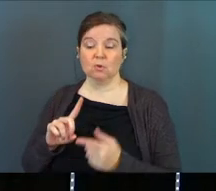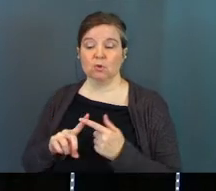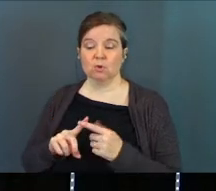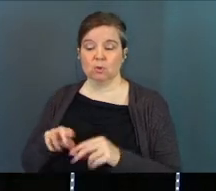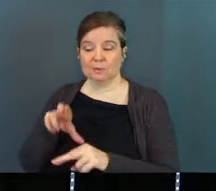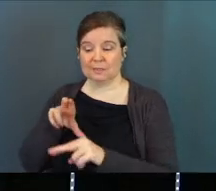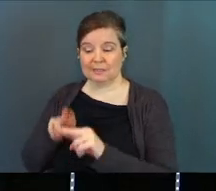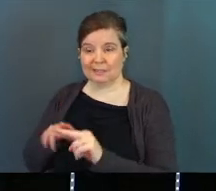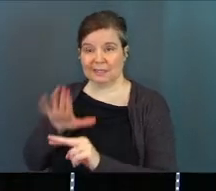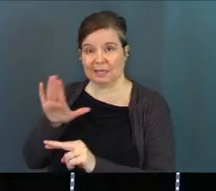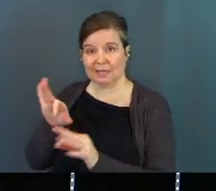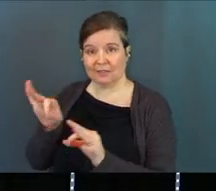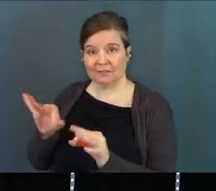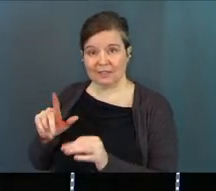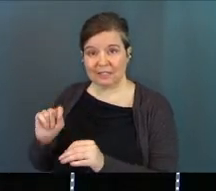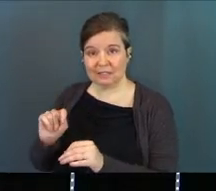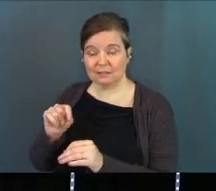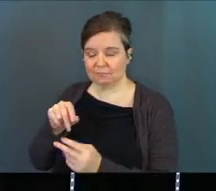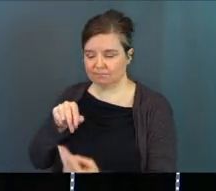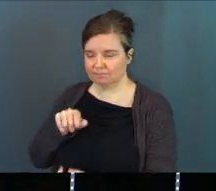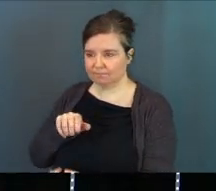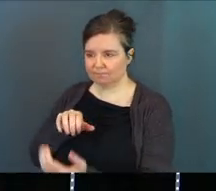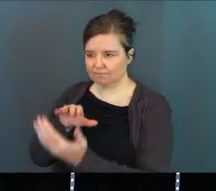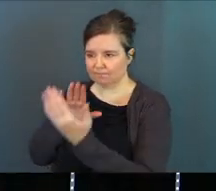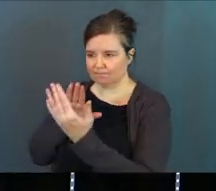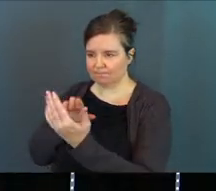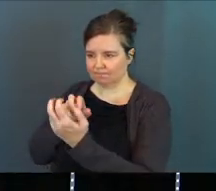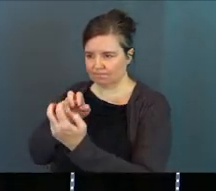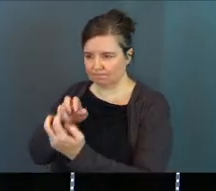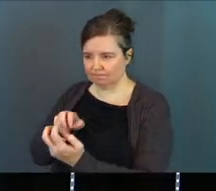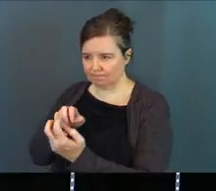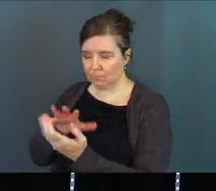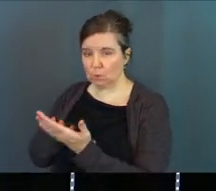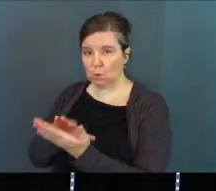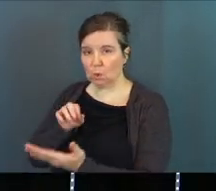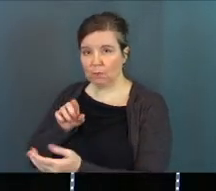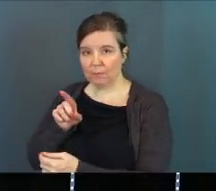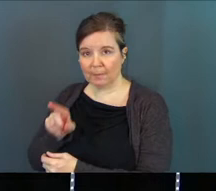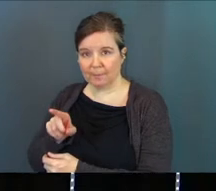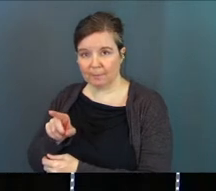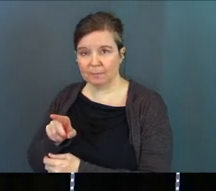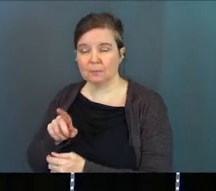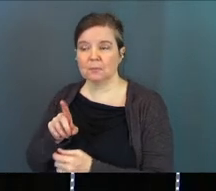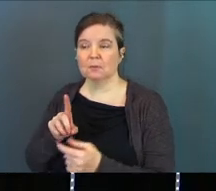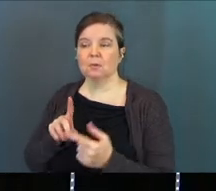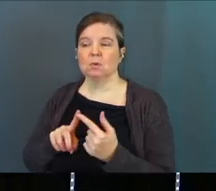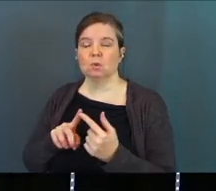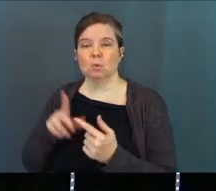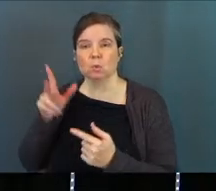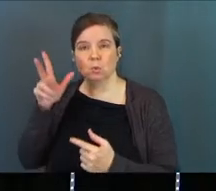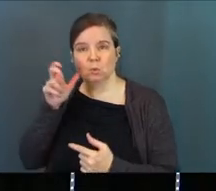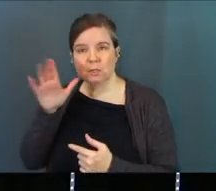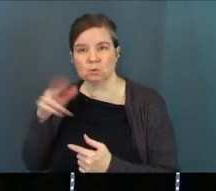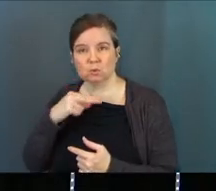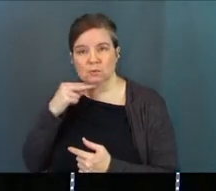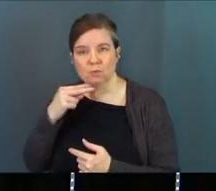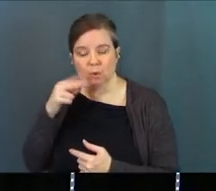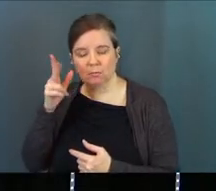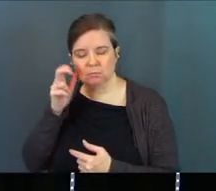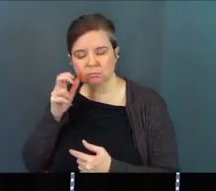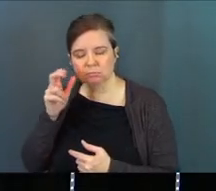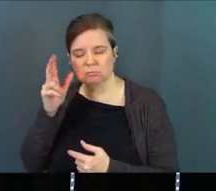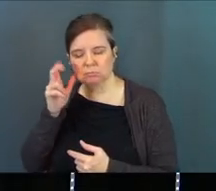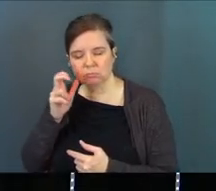sit at his feet, to be face to face with him, to learn from him, to listen to his voice,